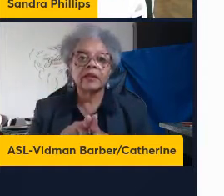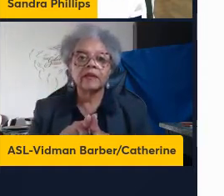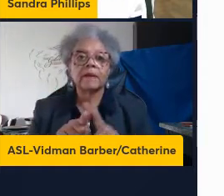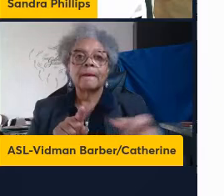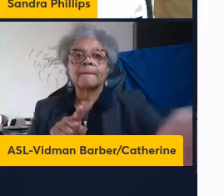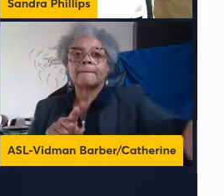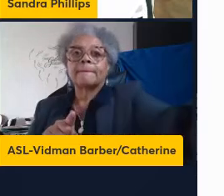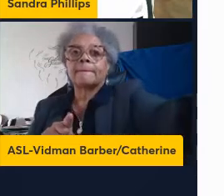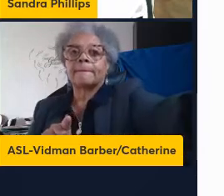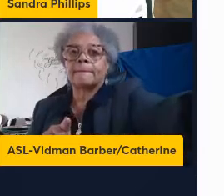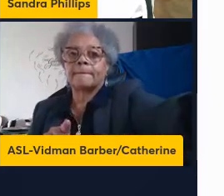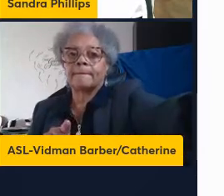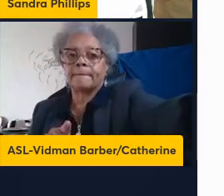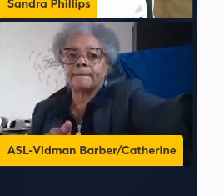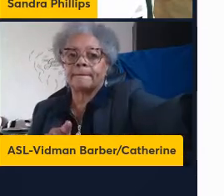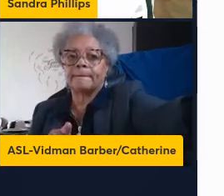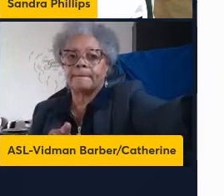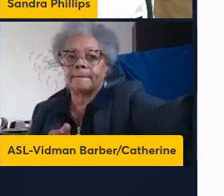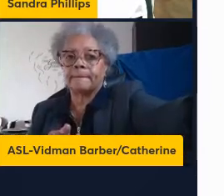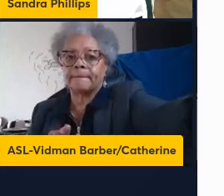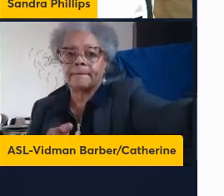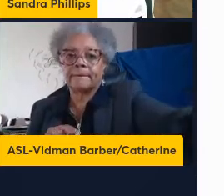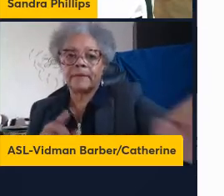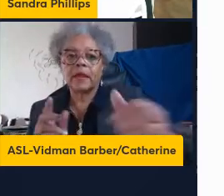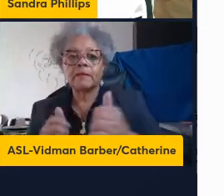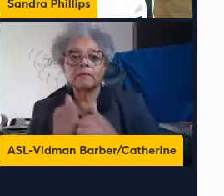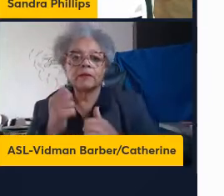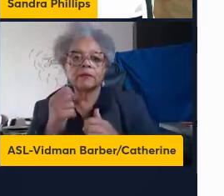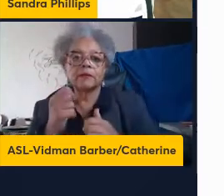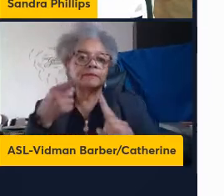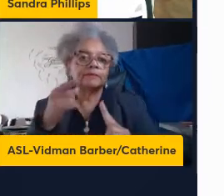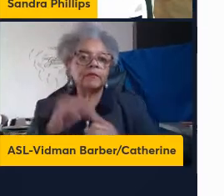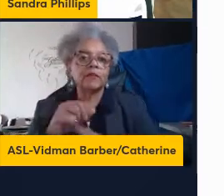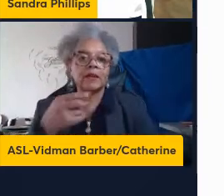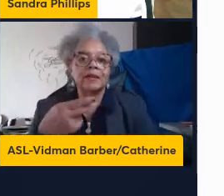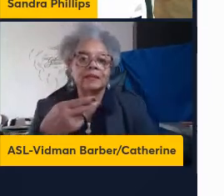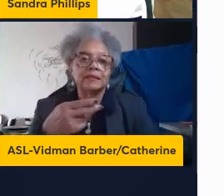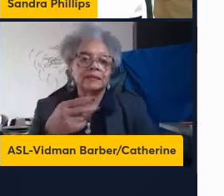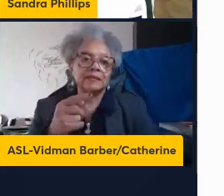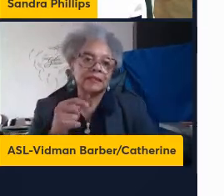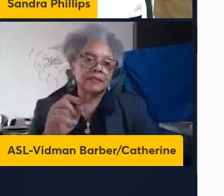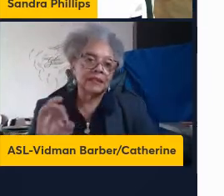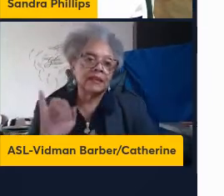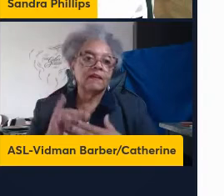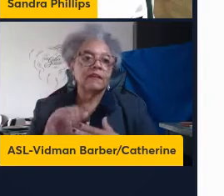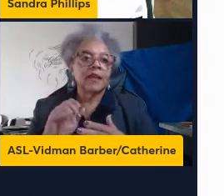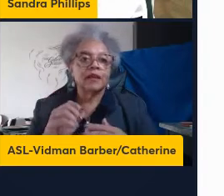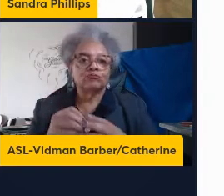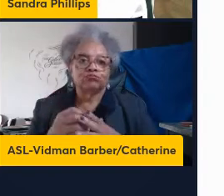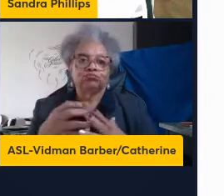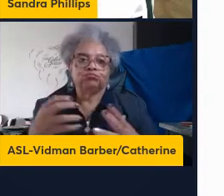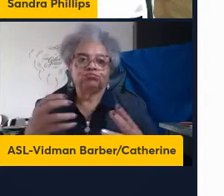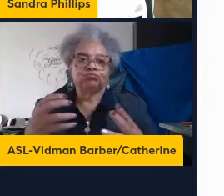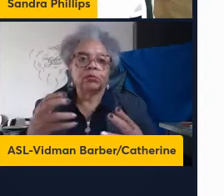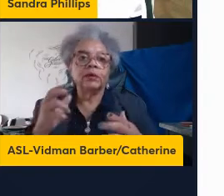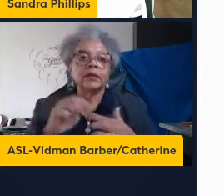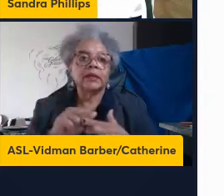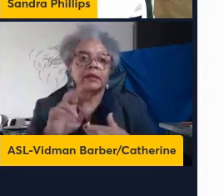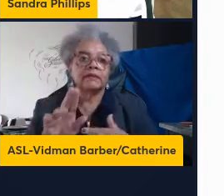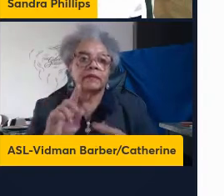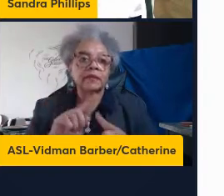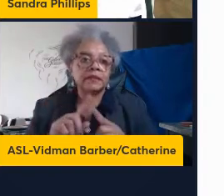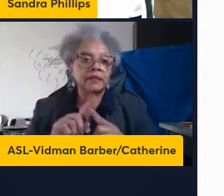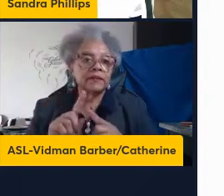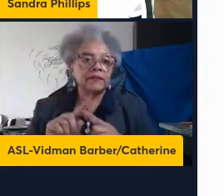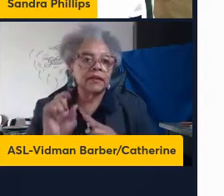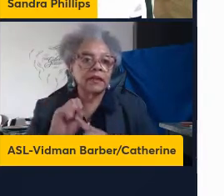And more recently, it's been implicated in HCC proliferation, metastasis, but also immune escape. But